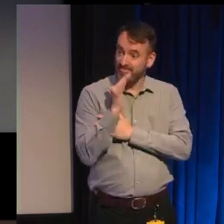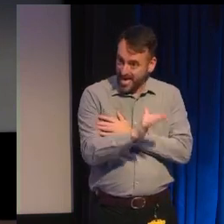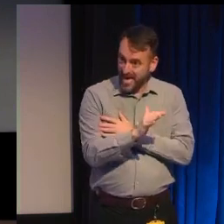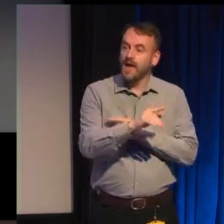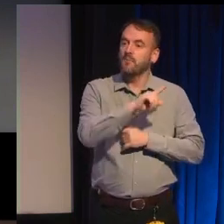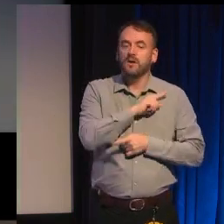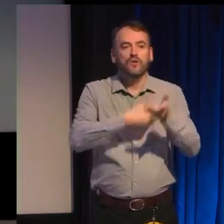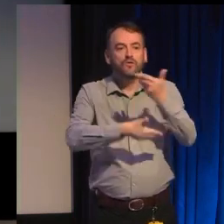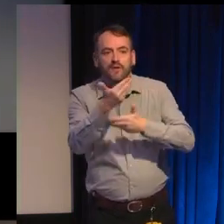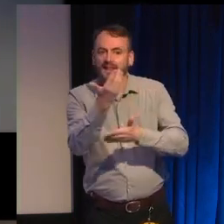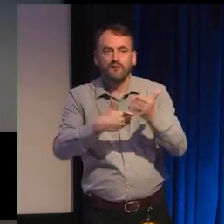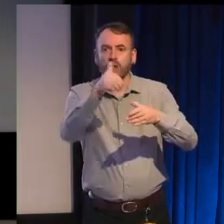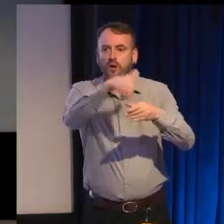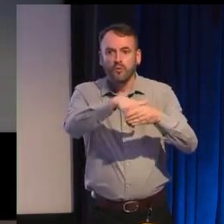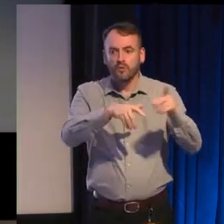period